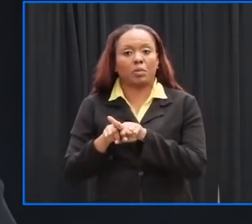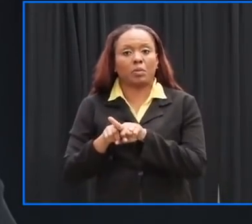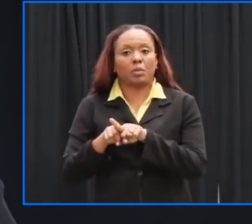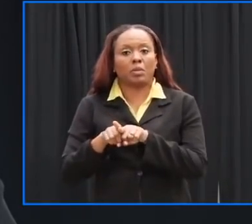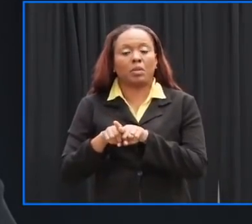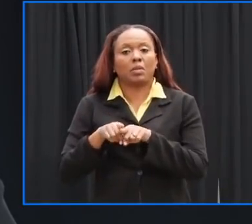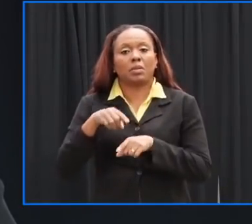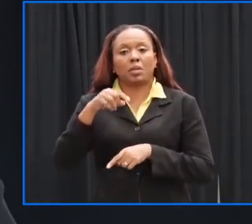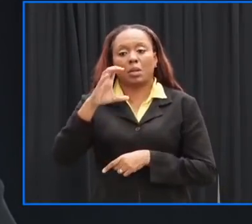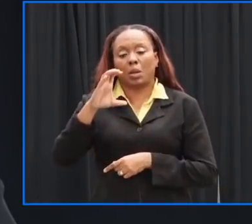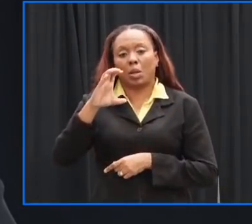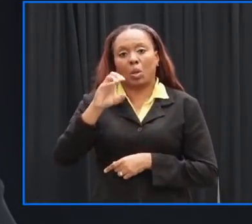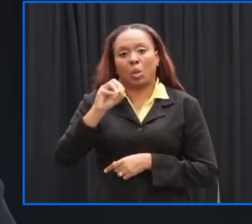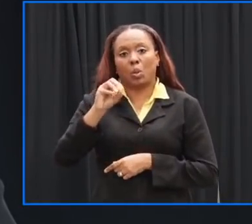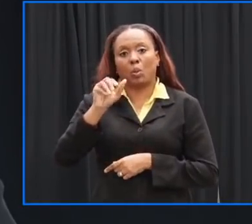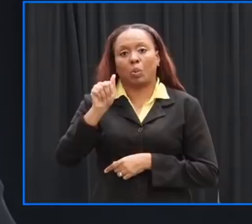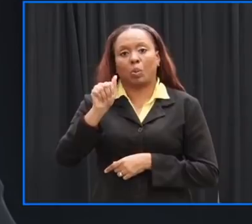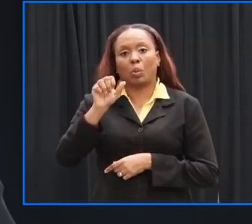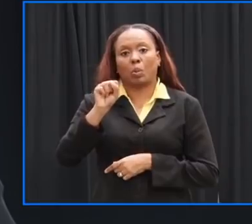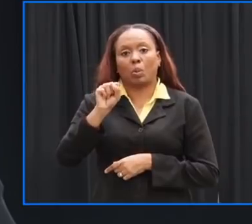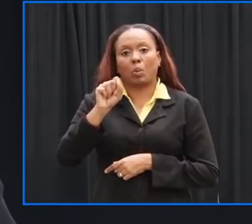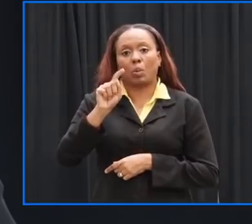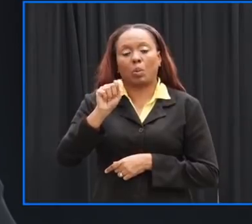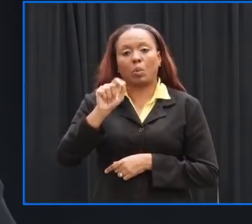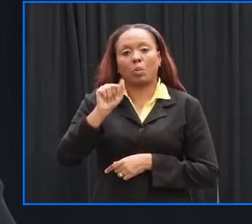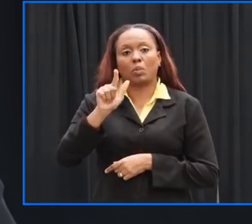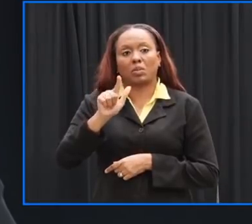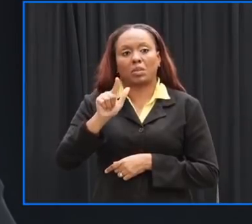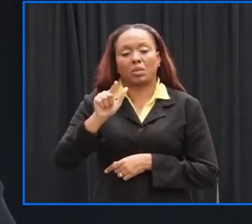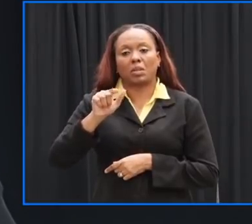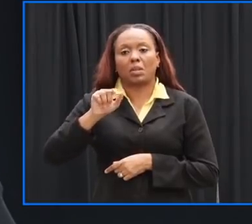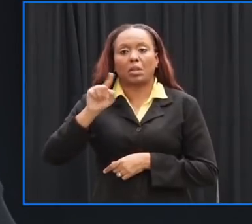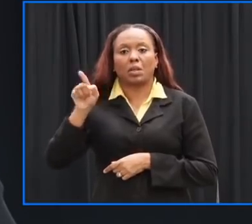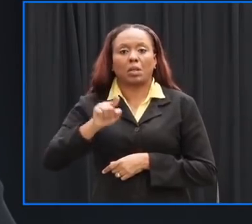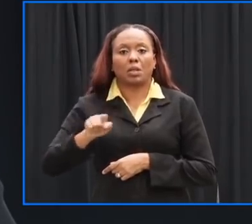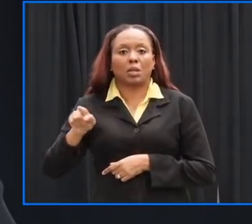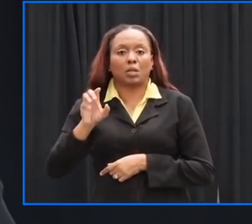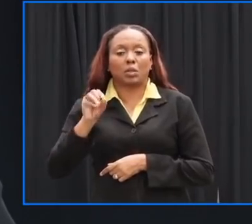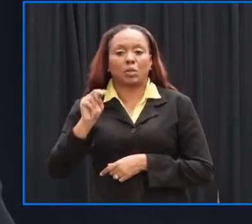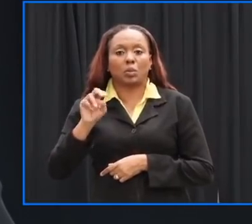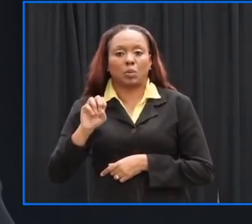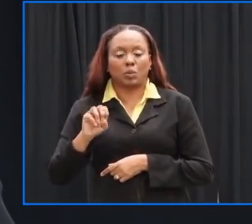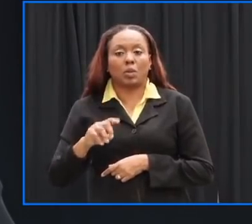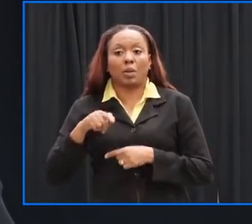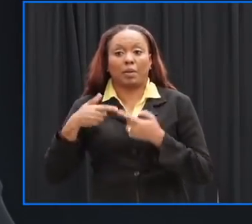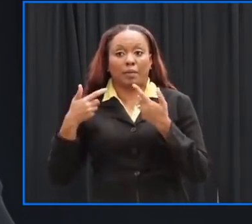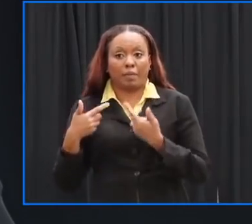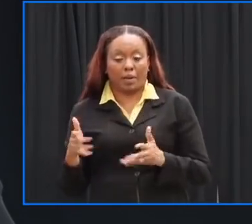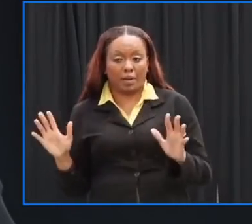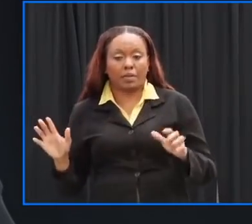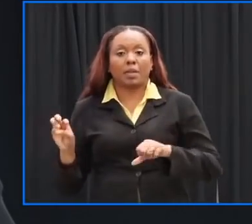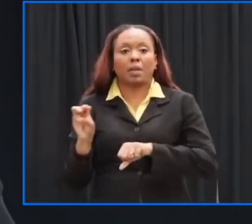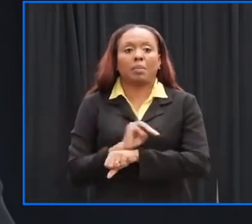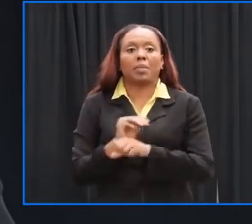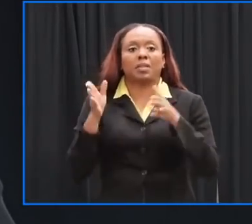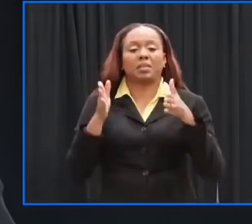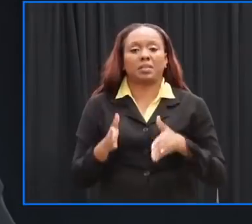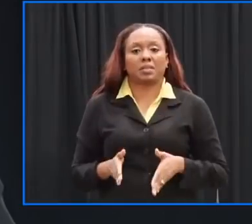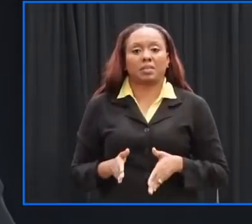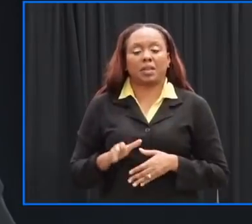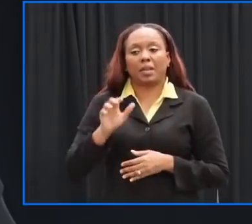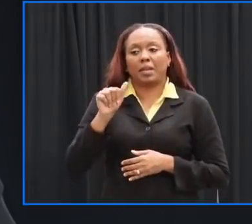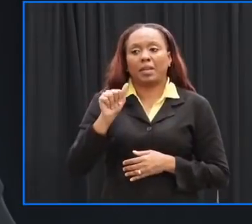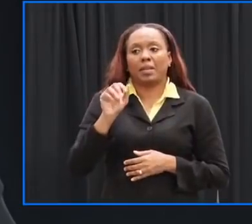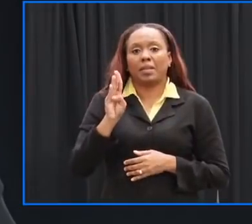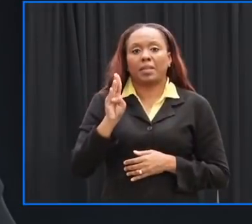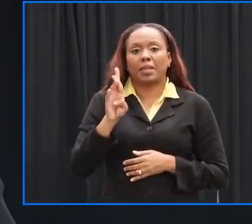because of the implications of this storm and after that I will then invite the Minister of Home Affairs to carry us